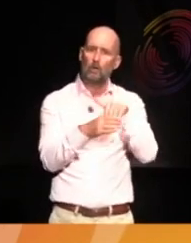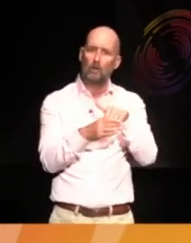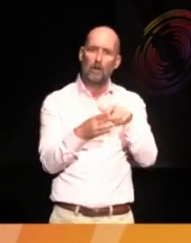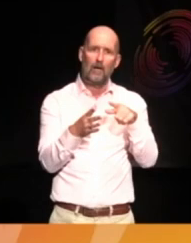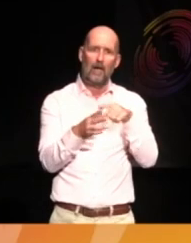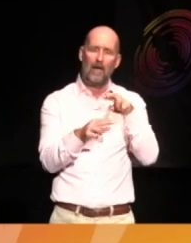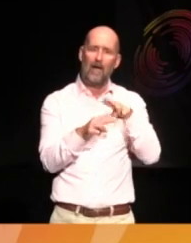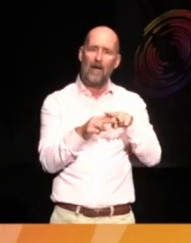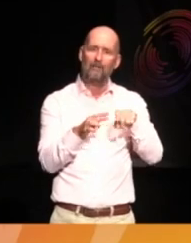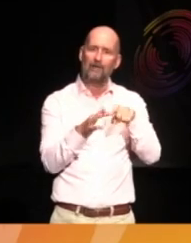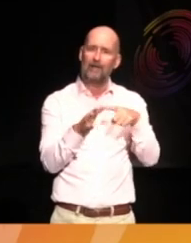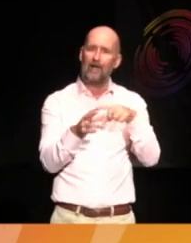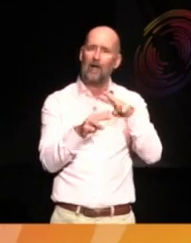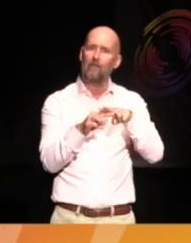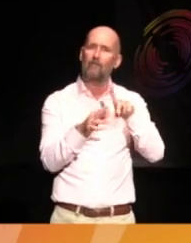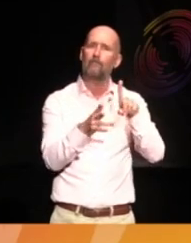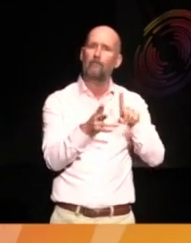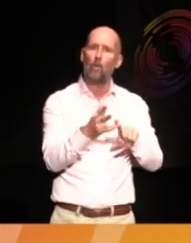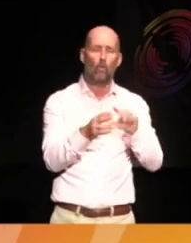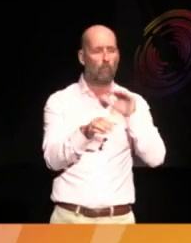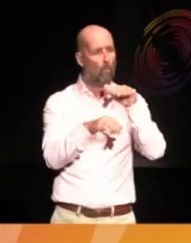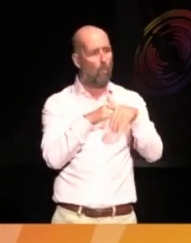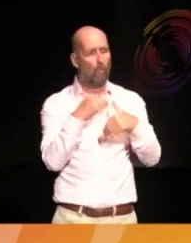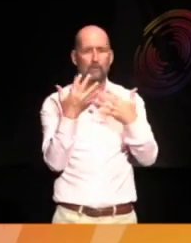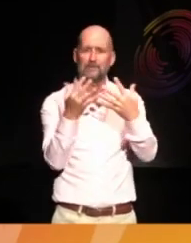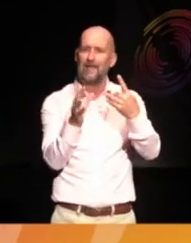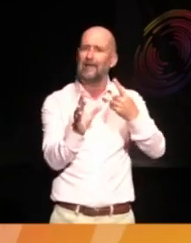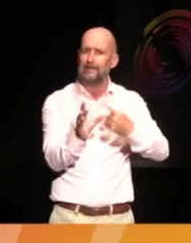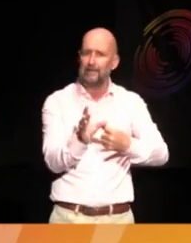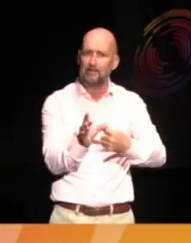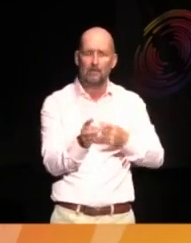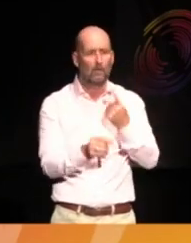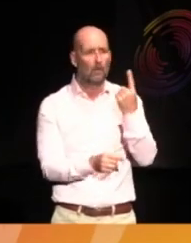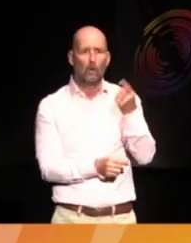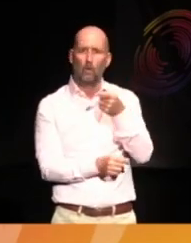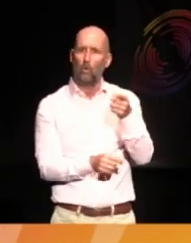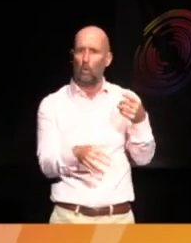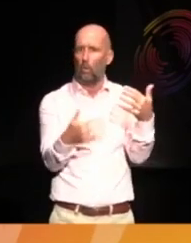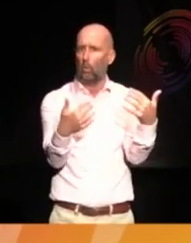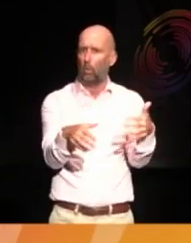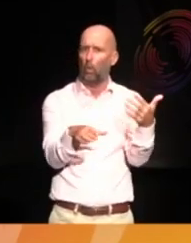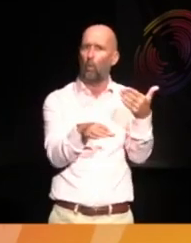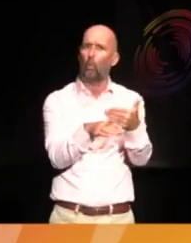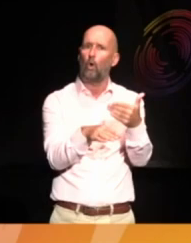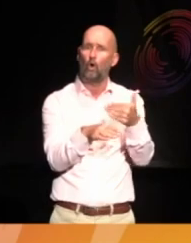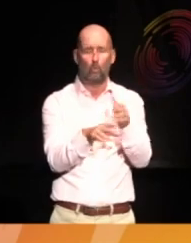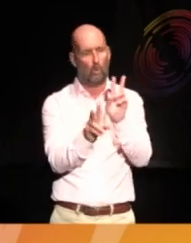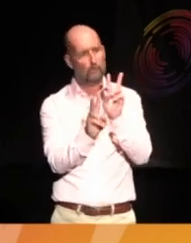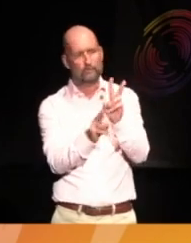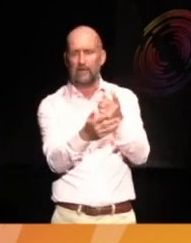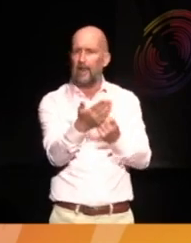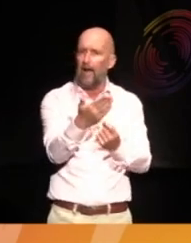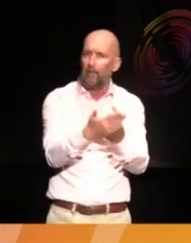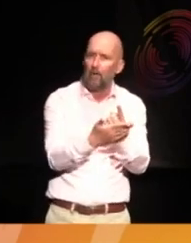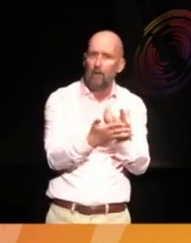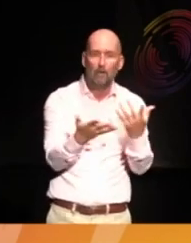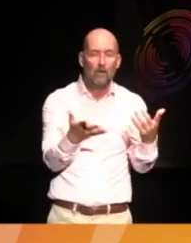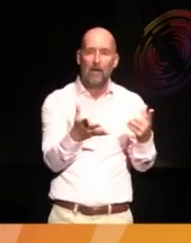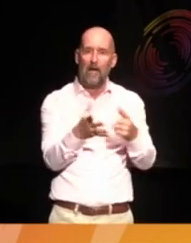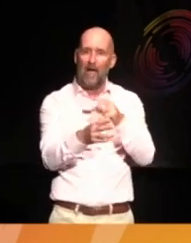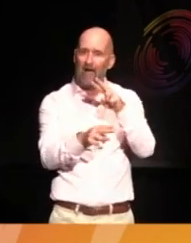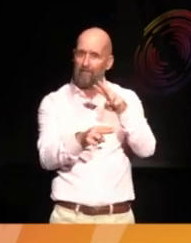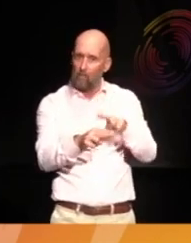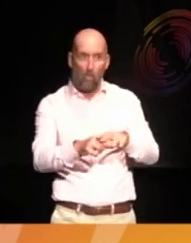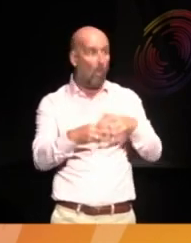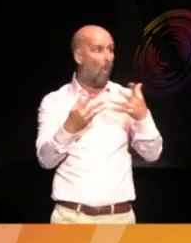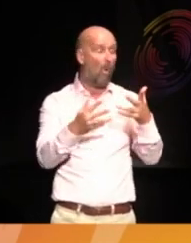for the last decade plus. Who's doing amazing work that you've seen, whether it's in Africa or anywhere